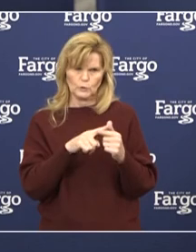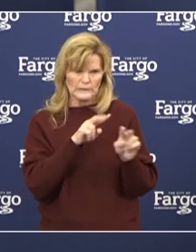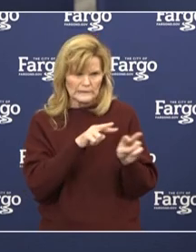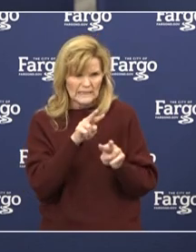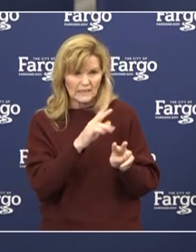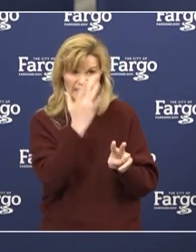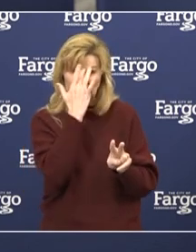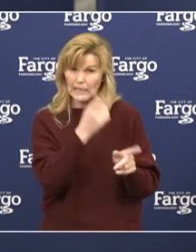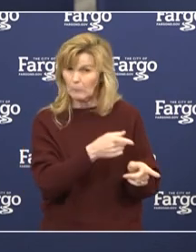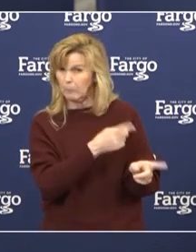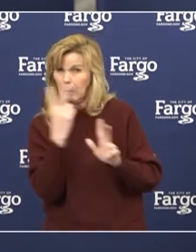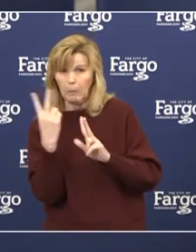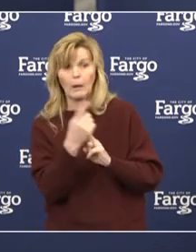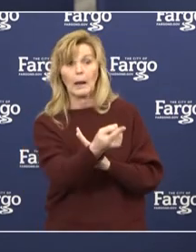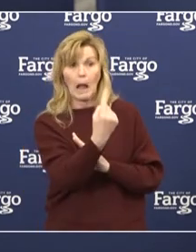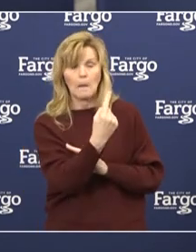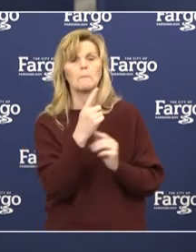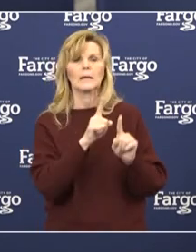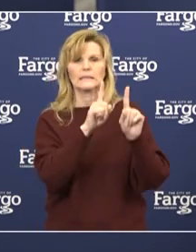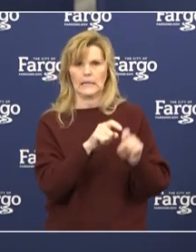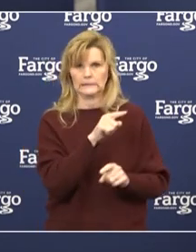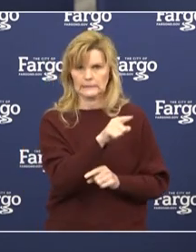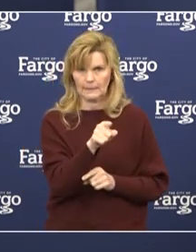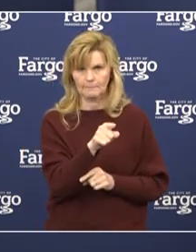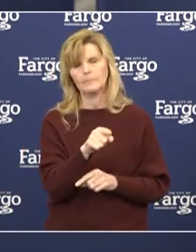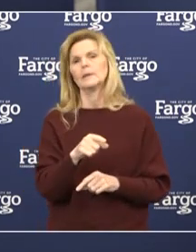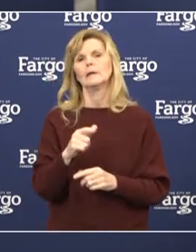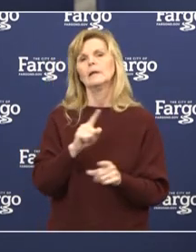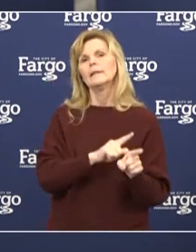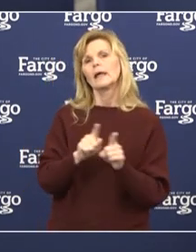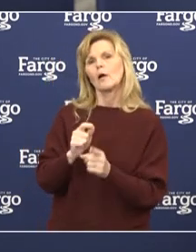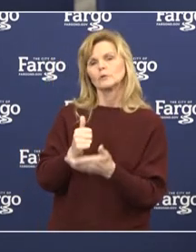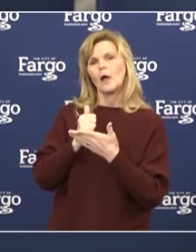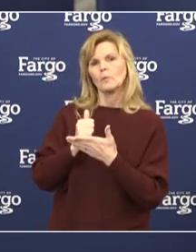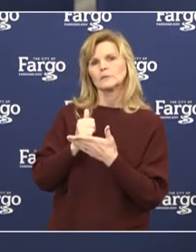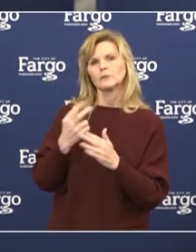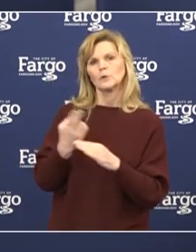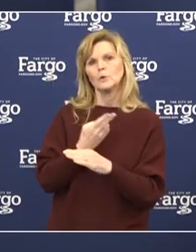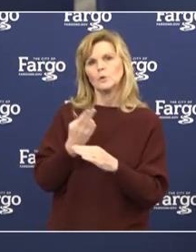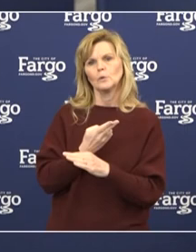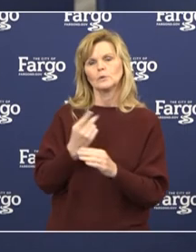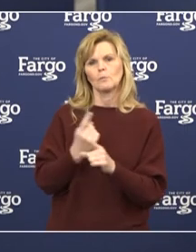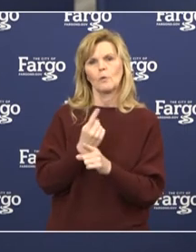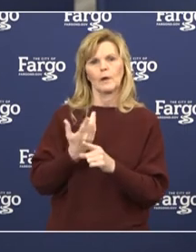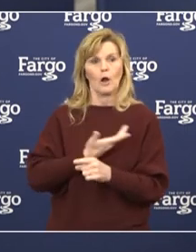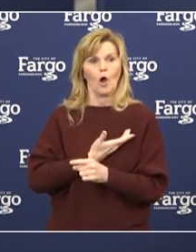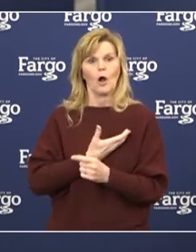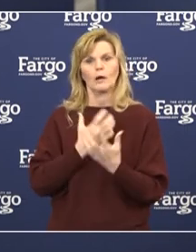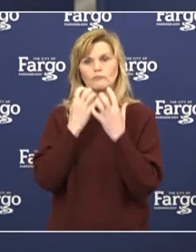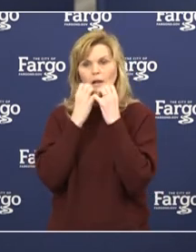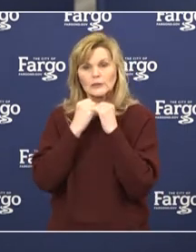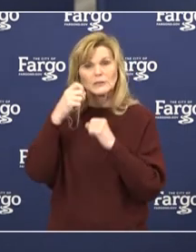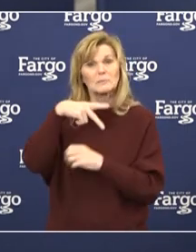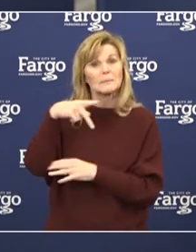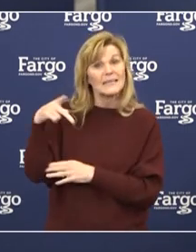ill and high-risk patients. But it also helps us with the appropriate use of our precious PPE.